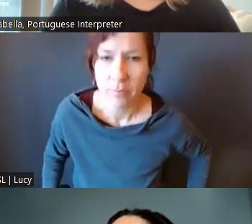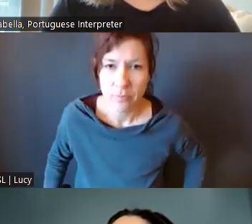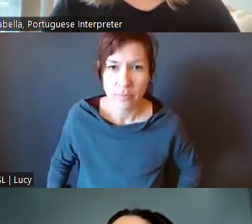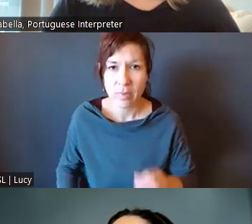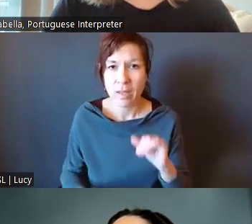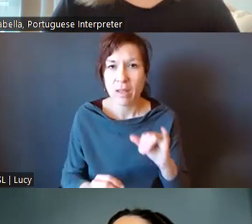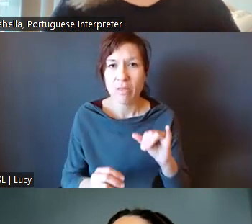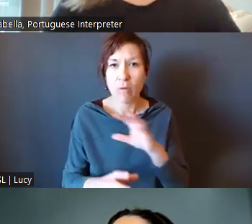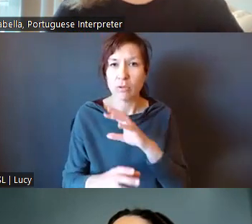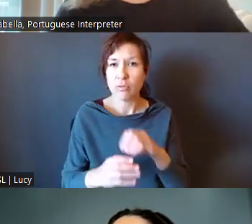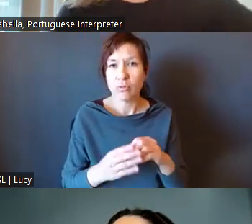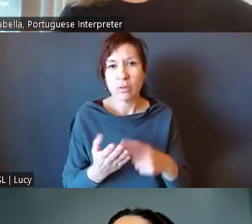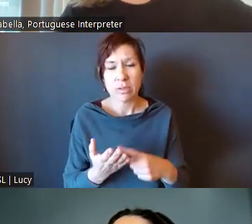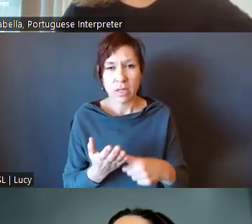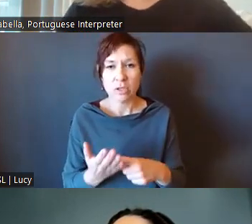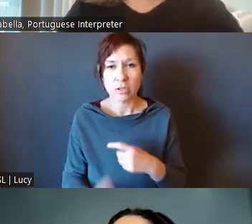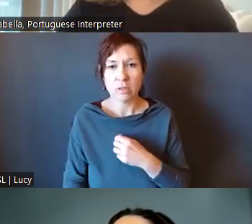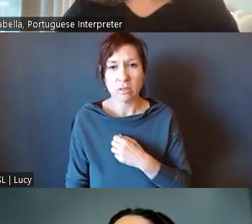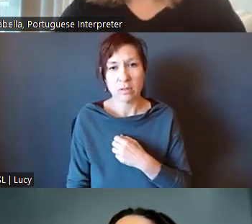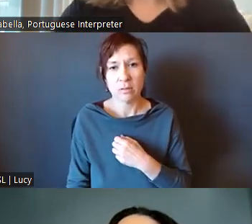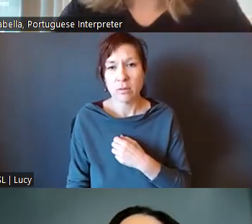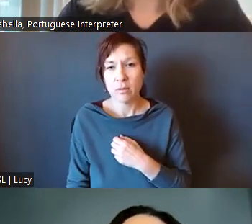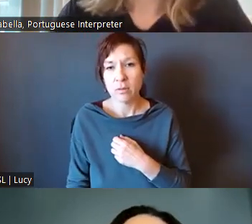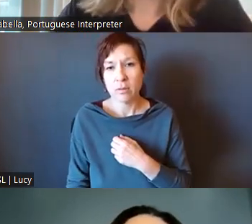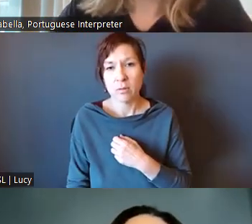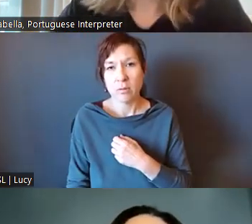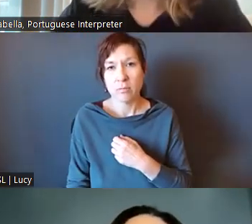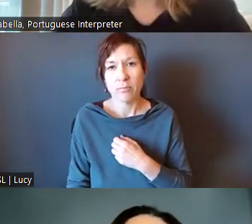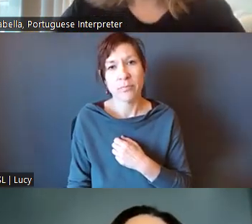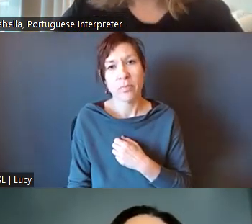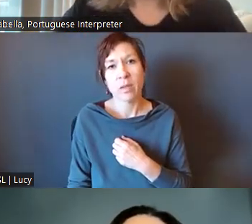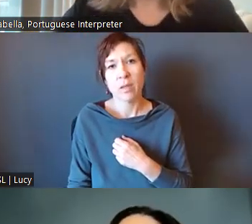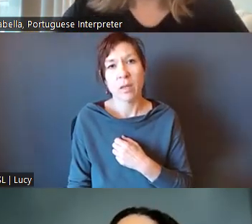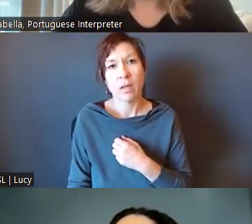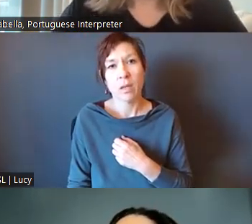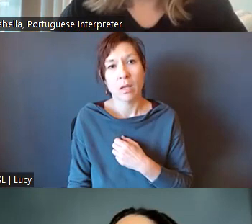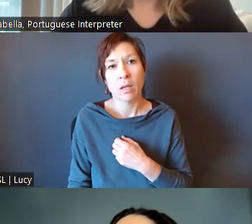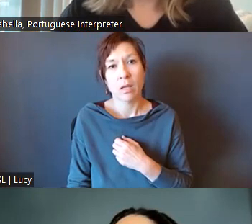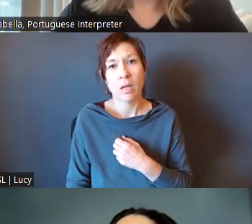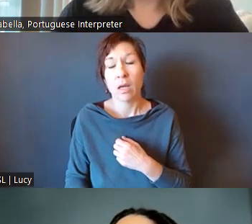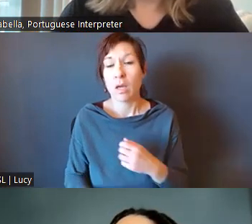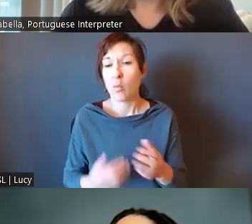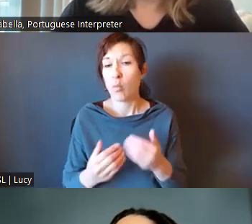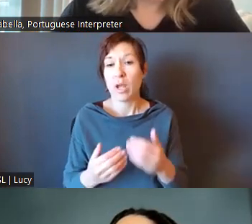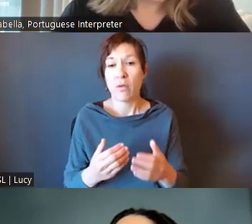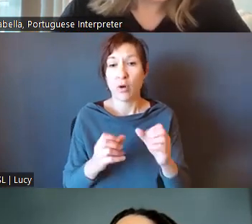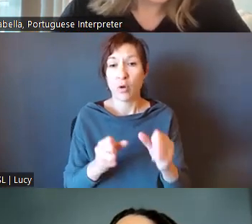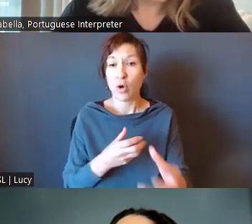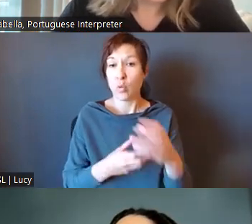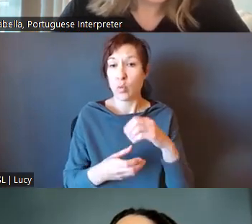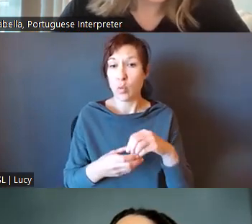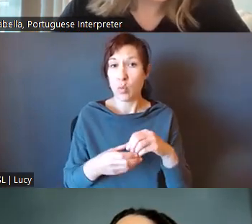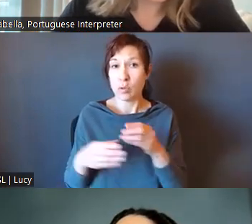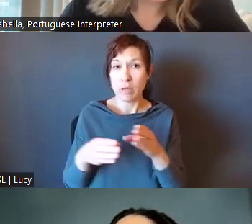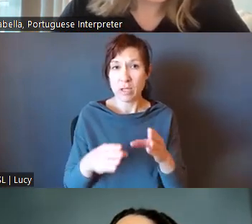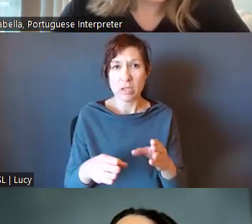discussions and what they felt that they could put into their strategies, they did. So when we made the